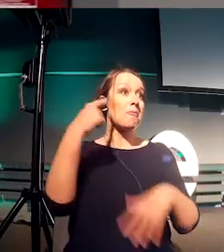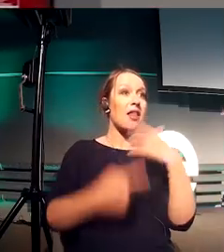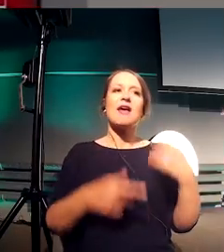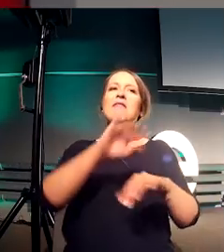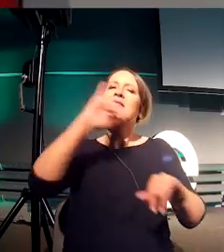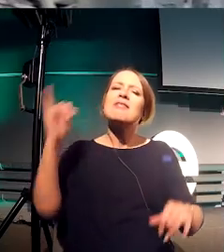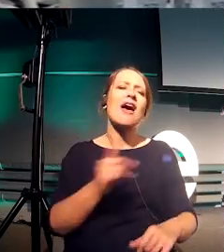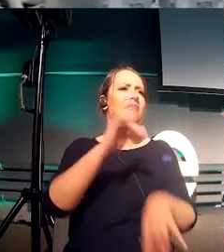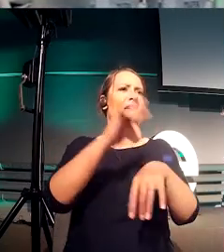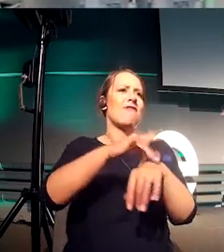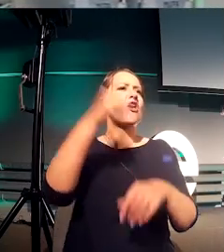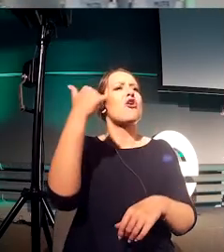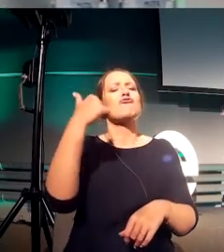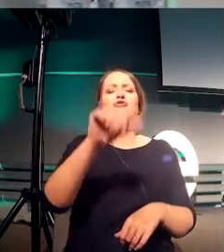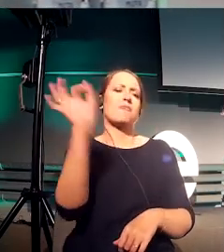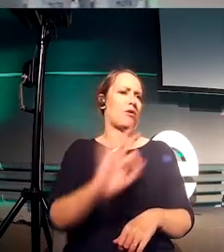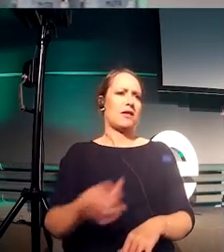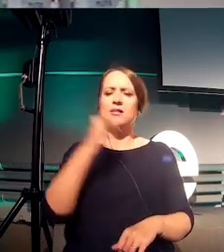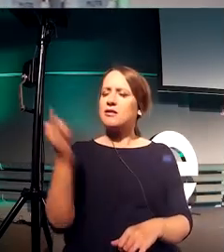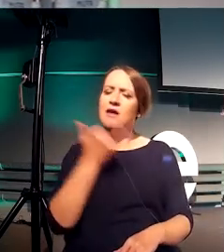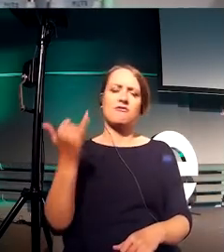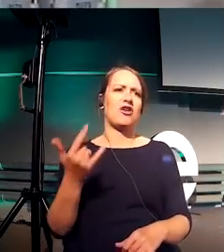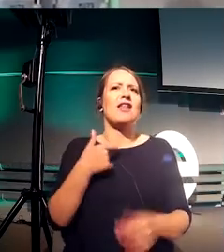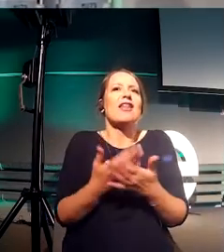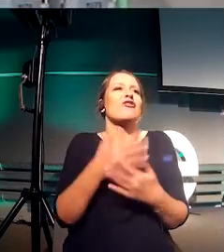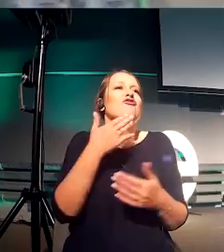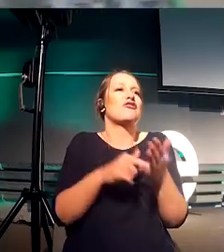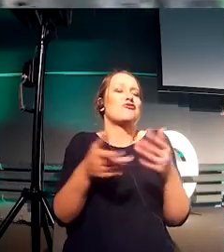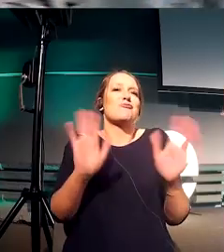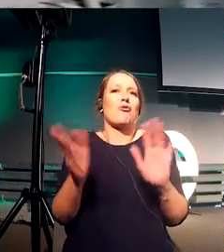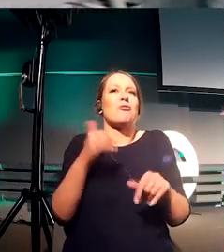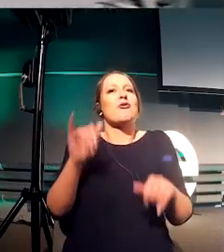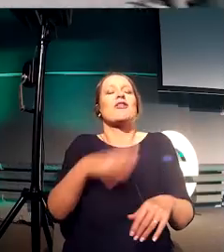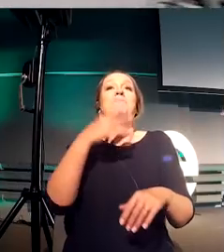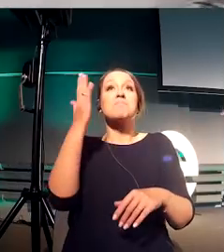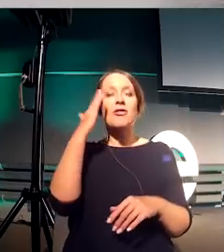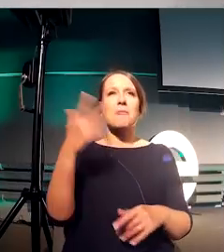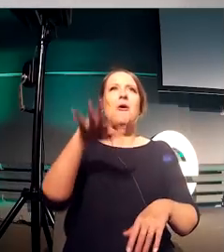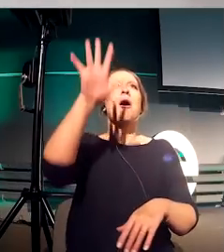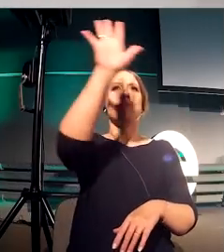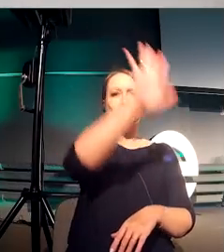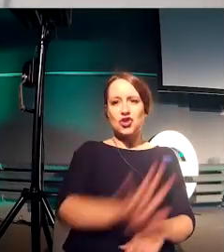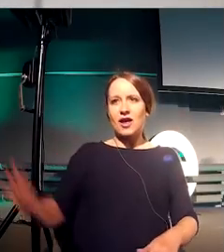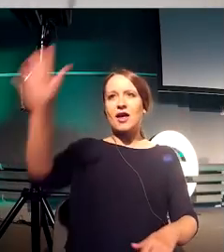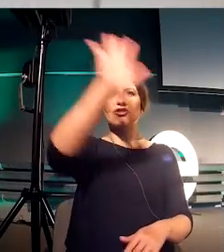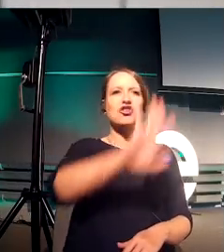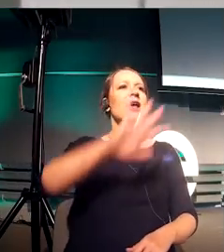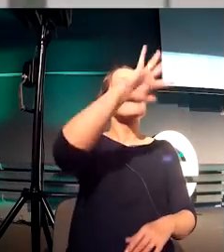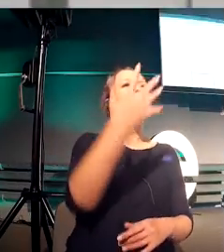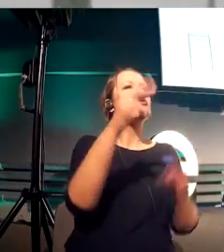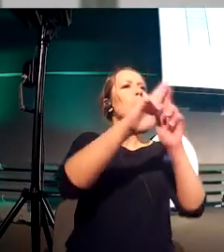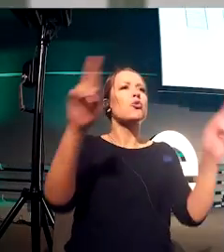any space from 100% in five different sizes that are relative to each other,